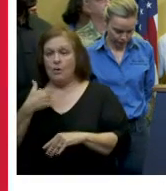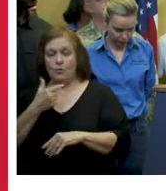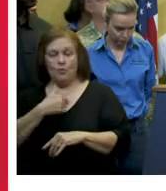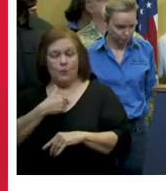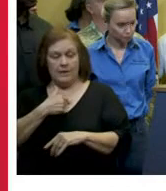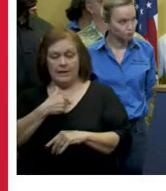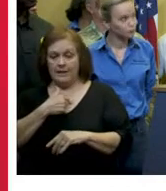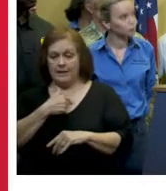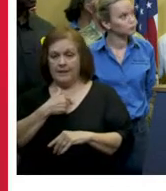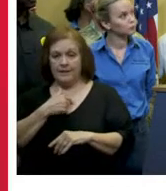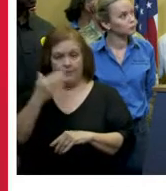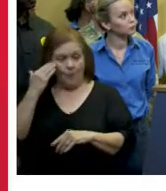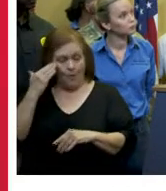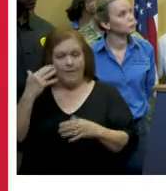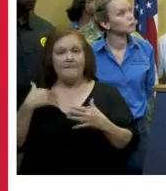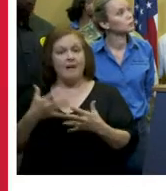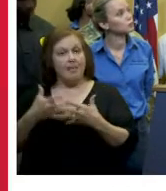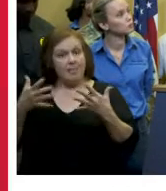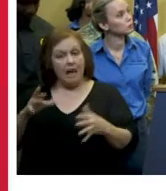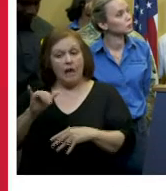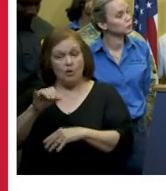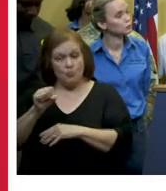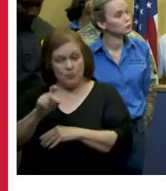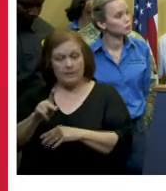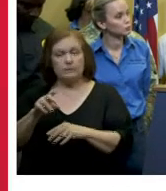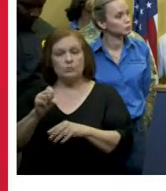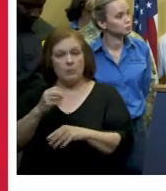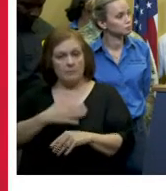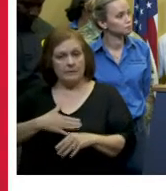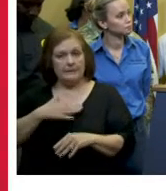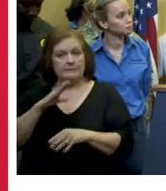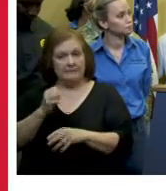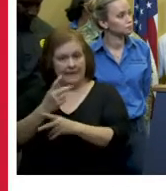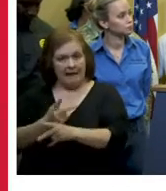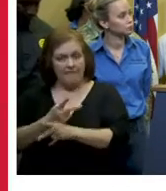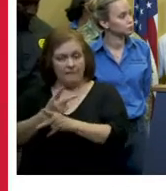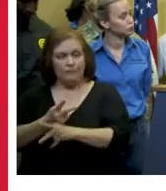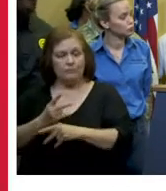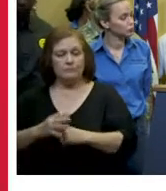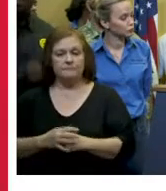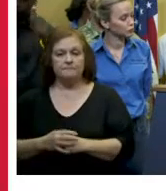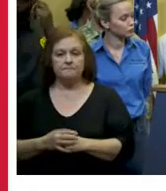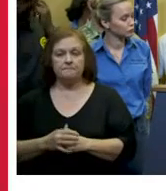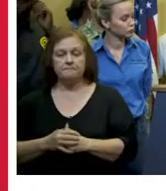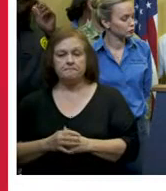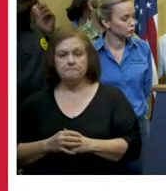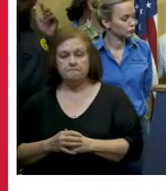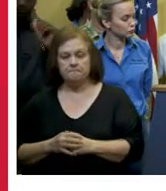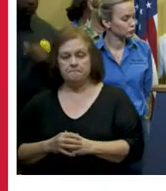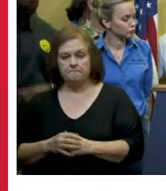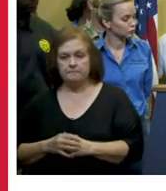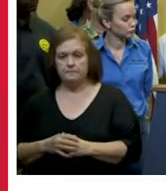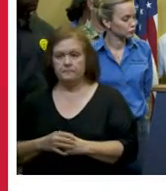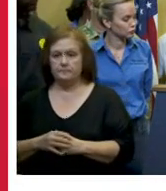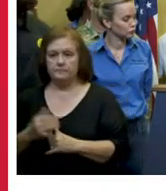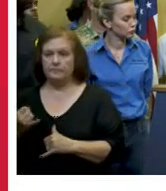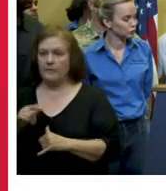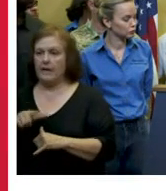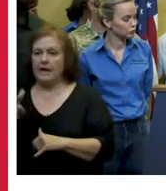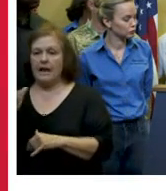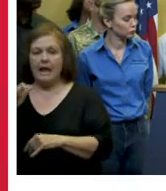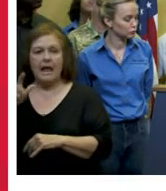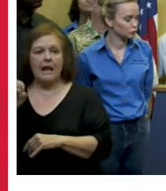eliminate all risk so please take appropriate precautions thank you so much mr bays appreciate that we're going to go to